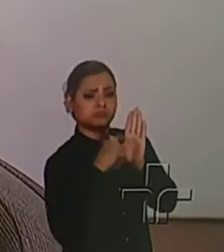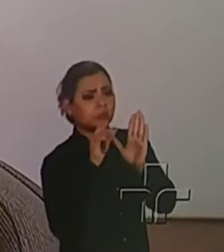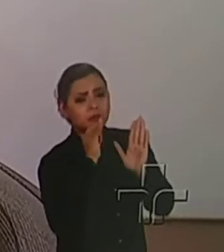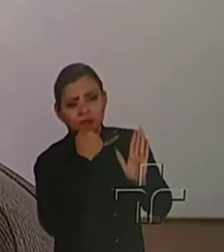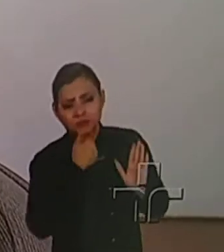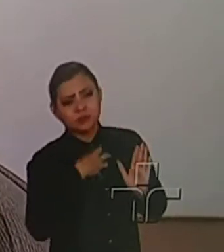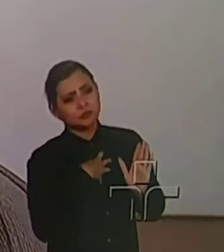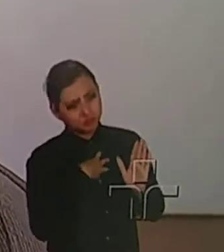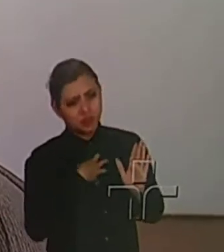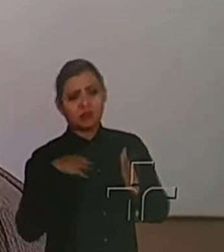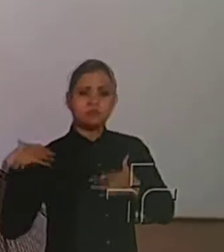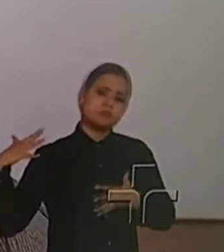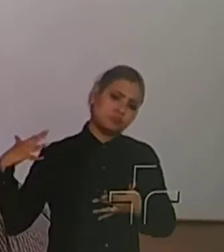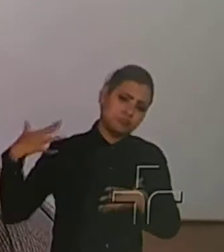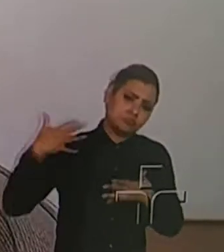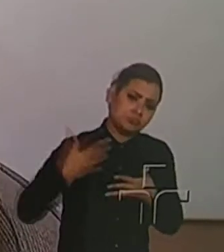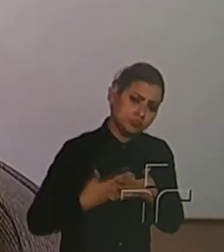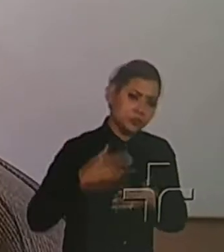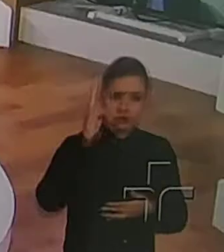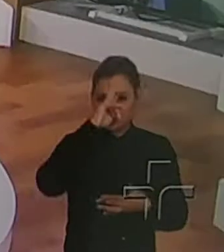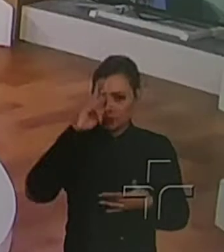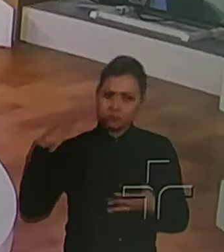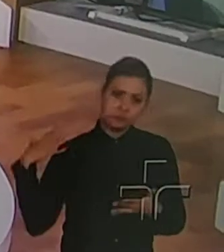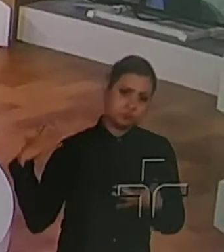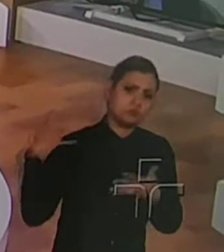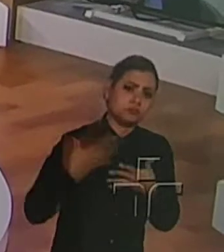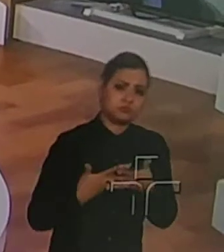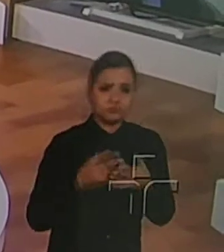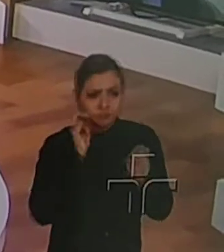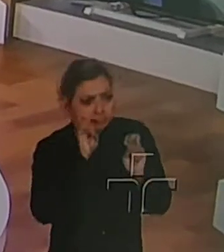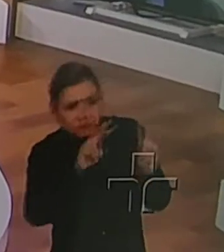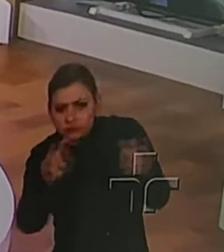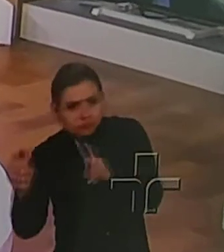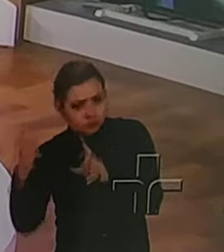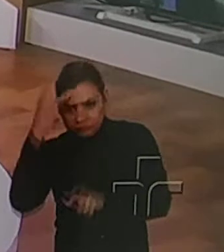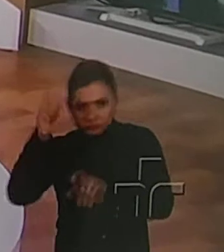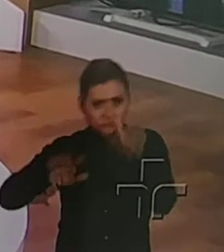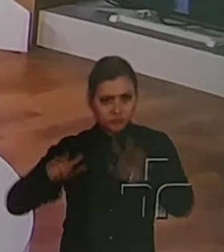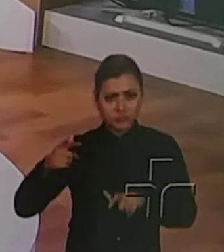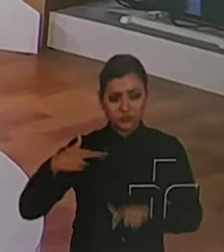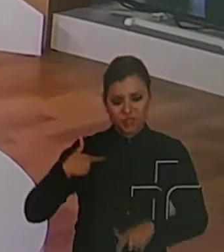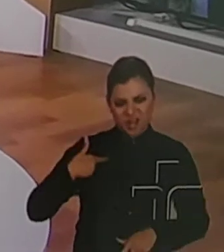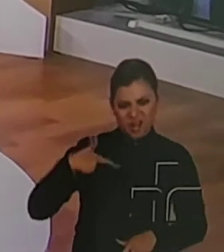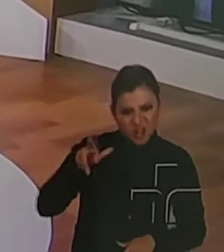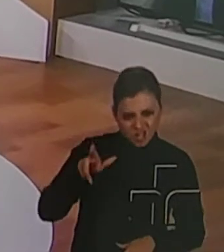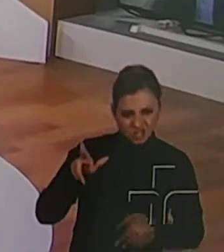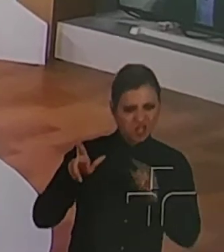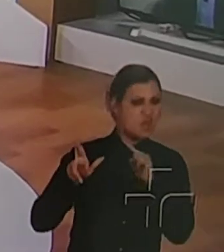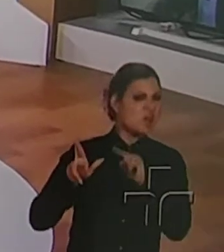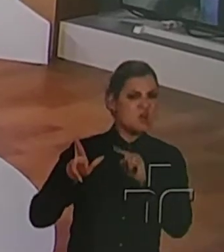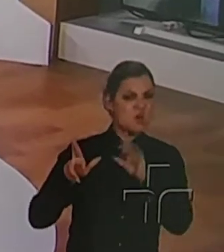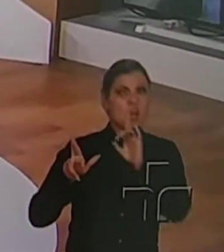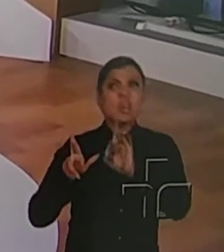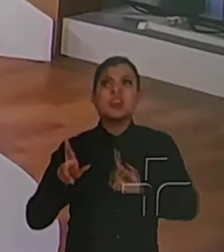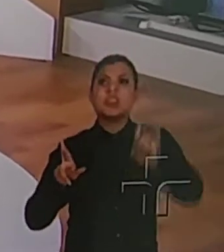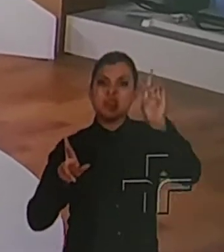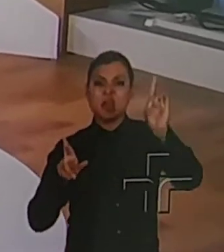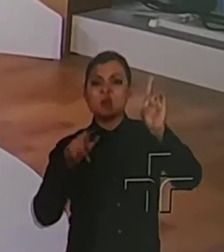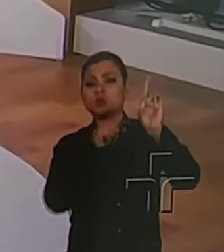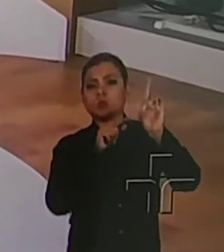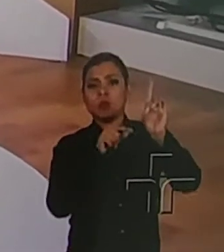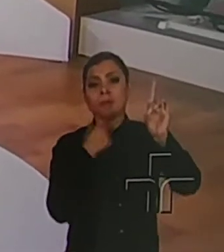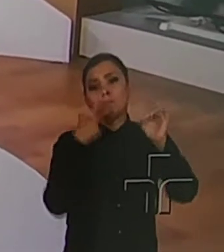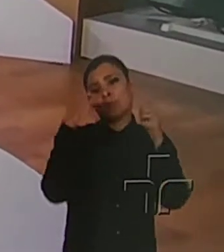many cases throughout history, we see that people use religion and use God to justify